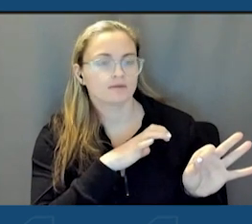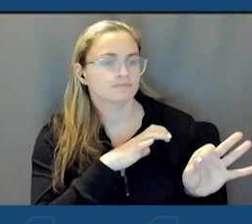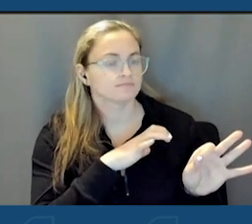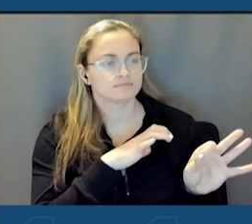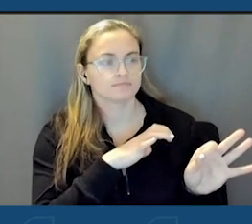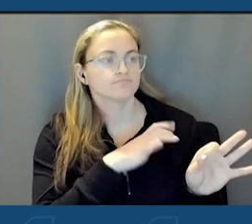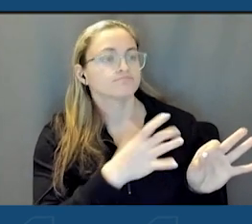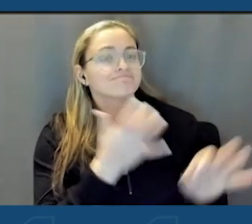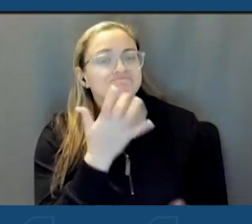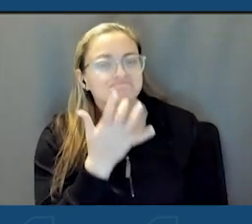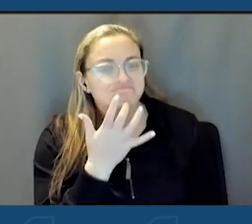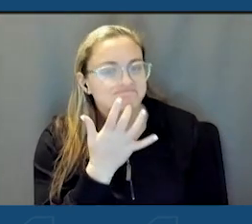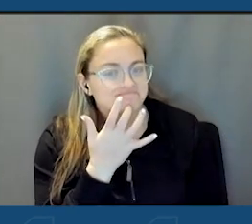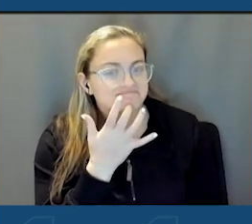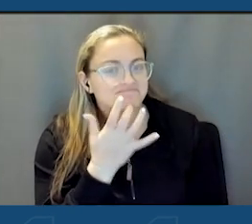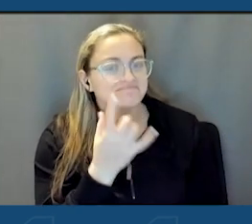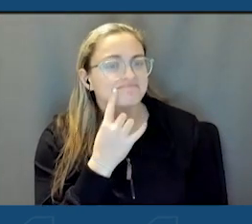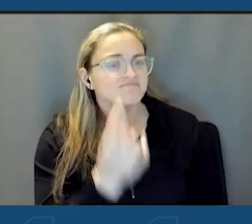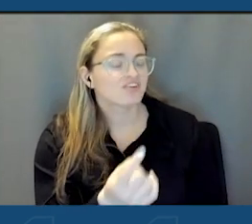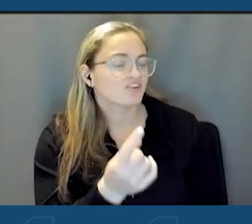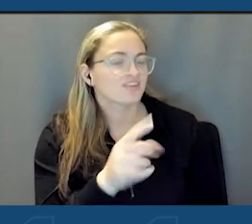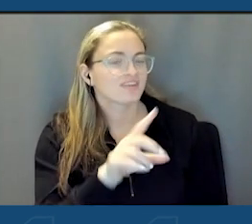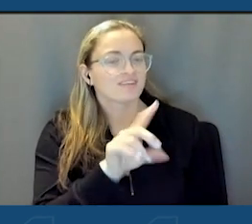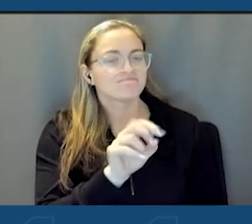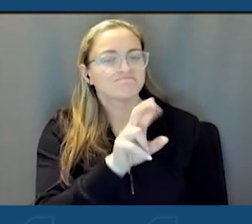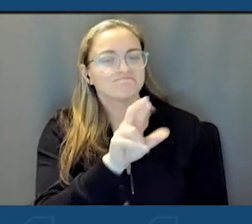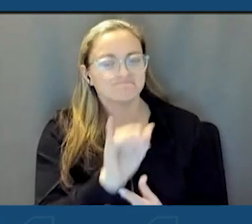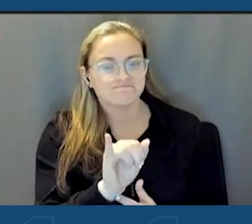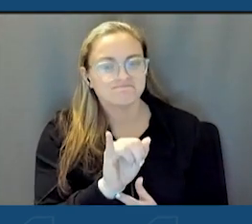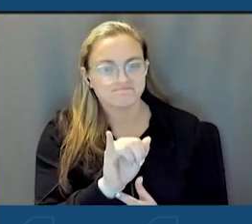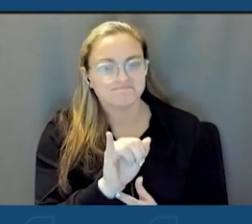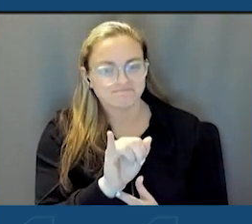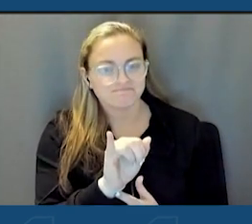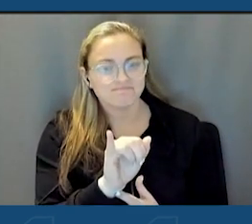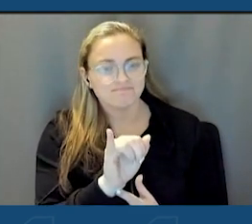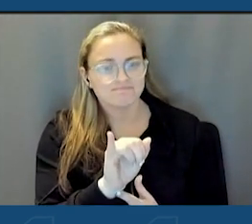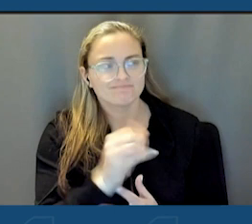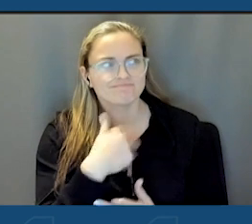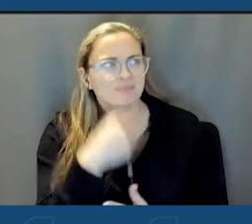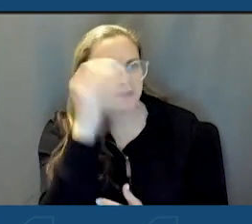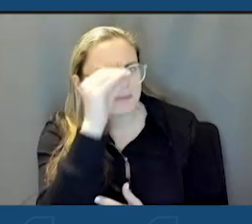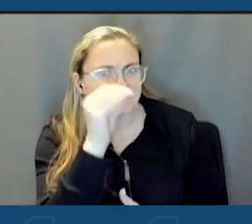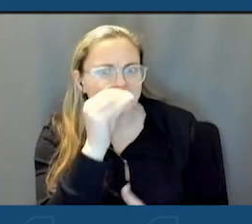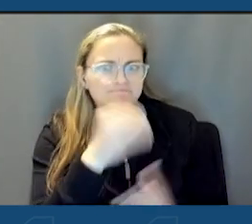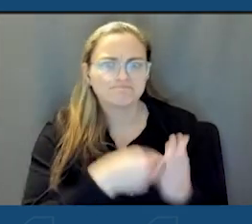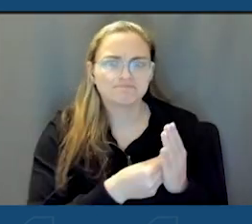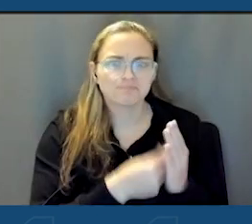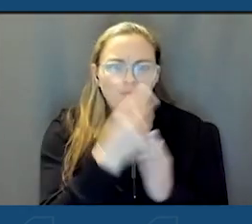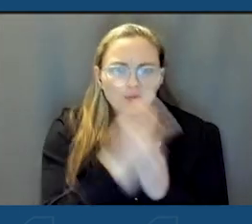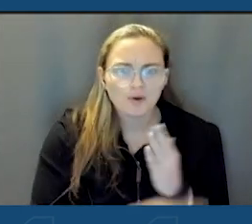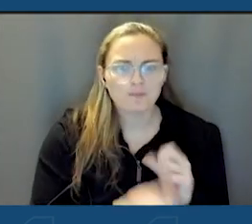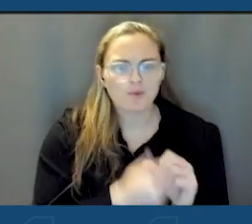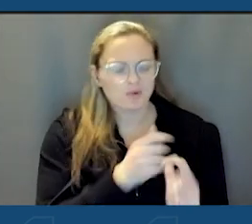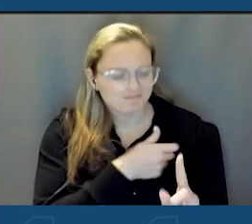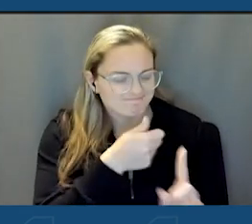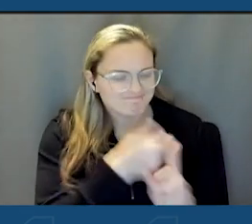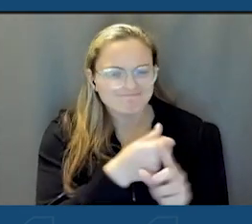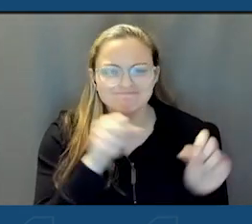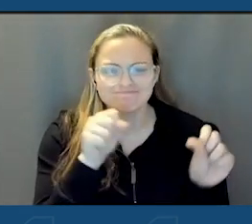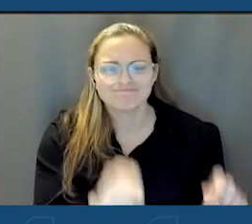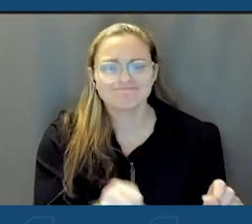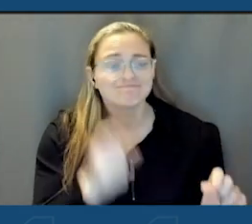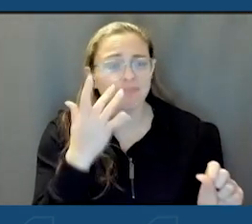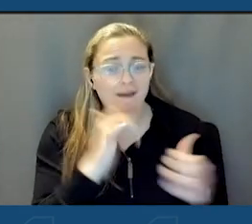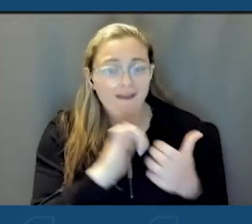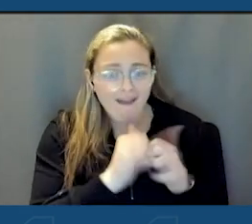revitalization initiative. I'm of the opinion that this program is among our most impactful due to how